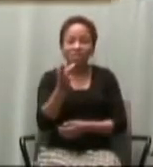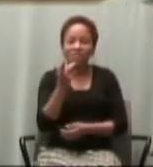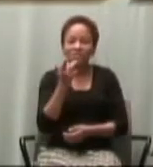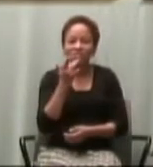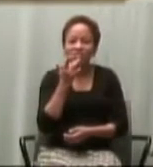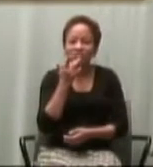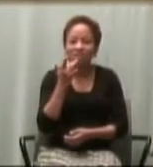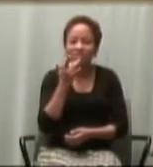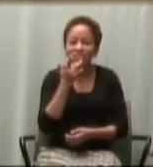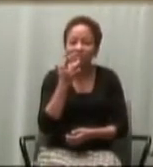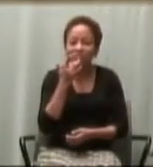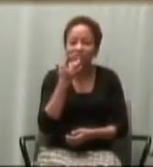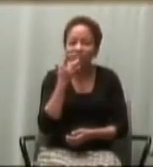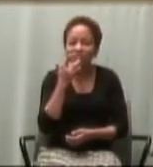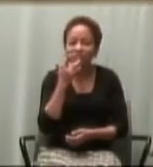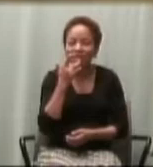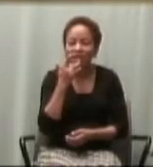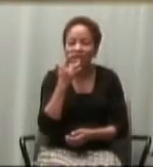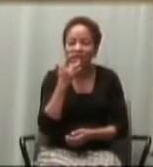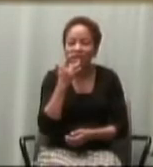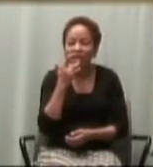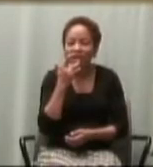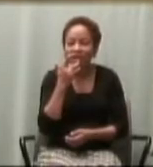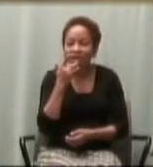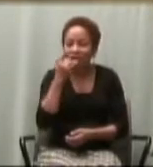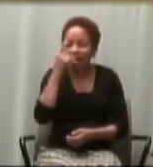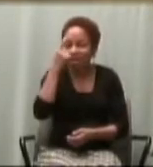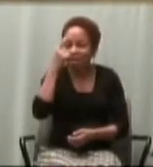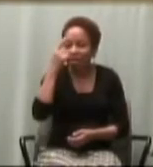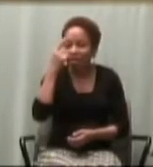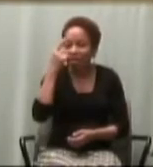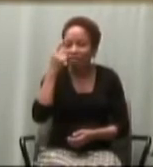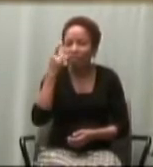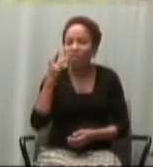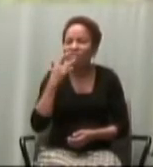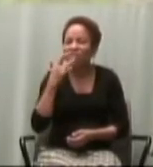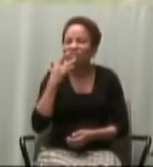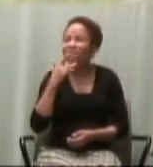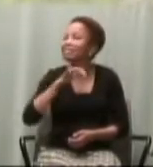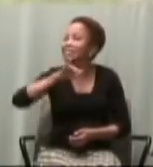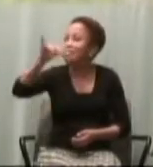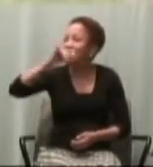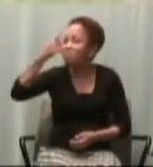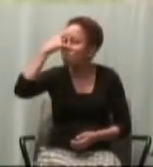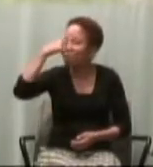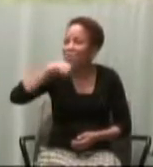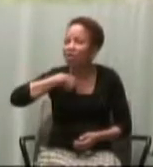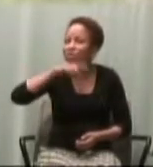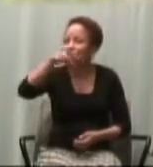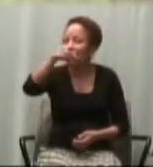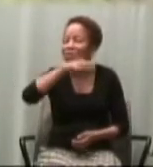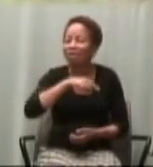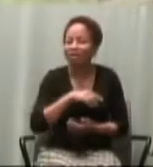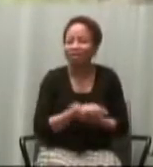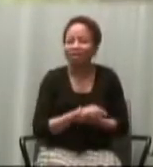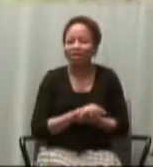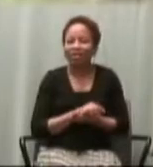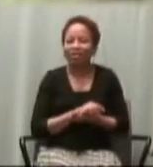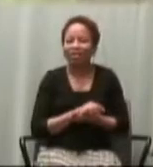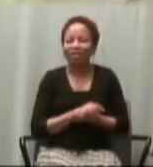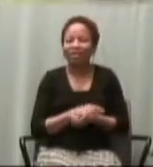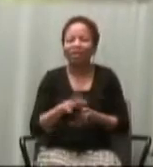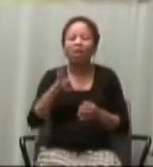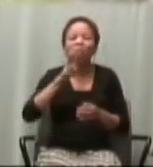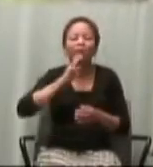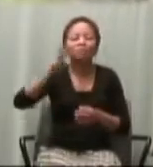is also to receive and experience by us as well. The baptism that